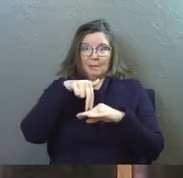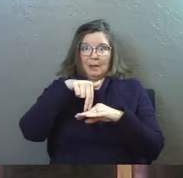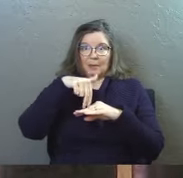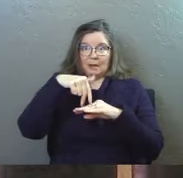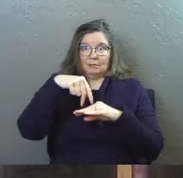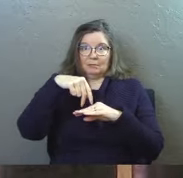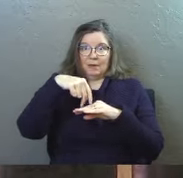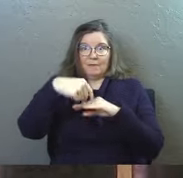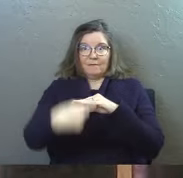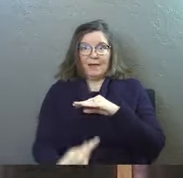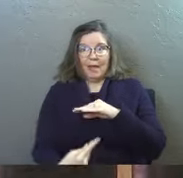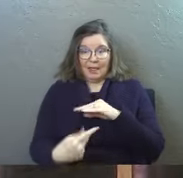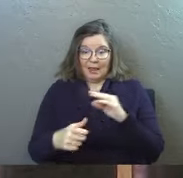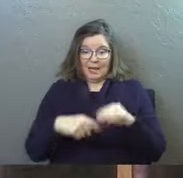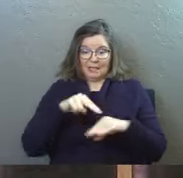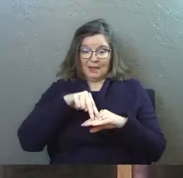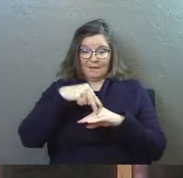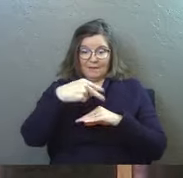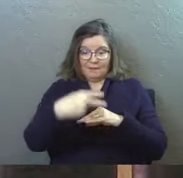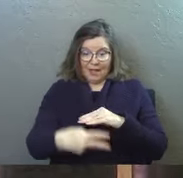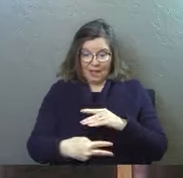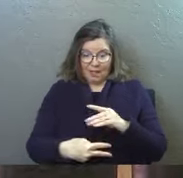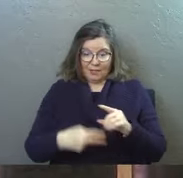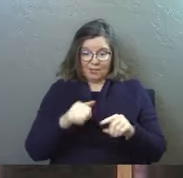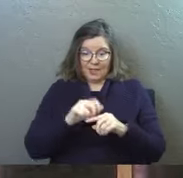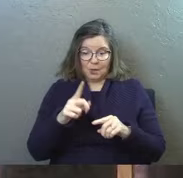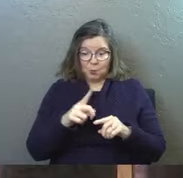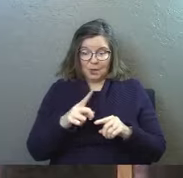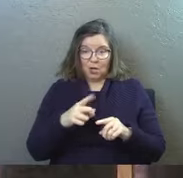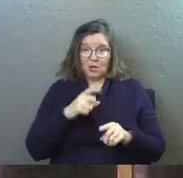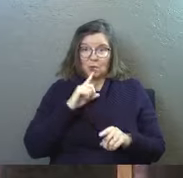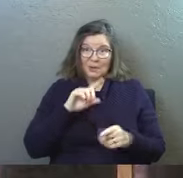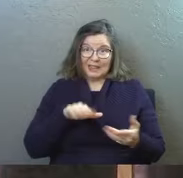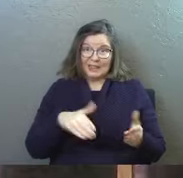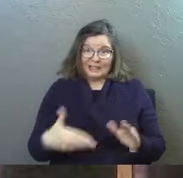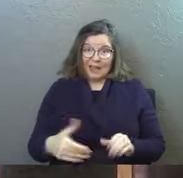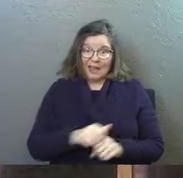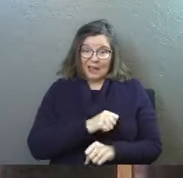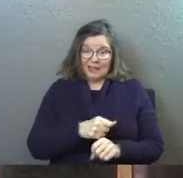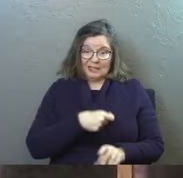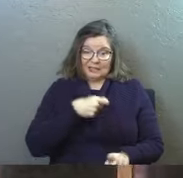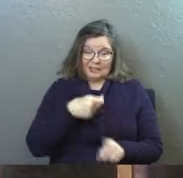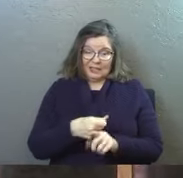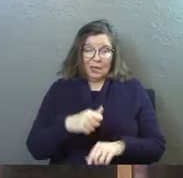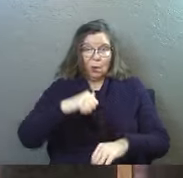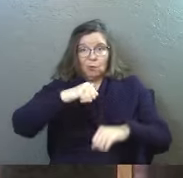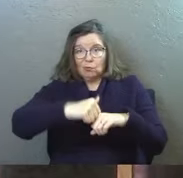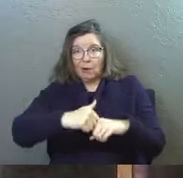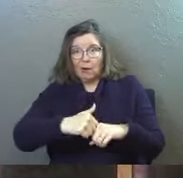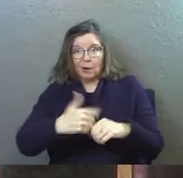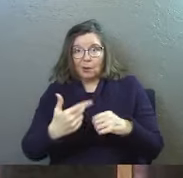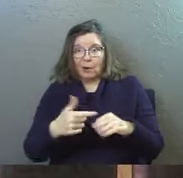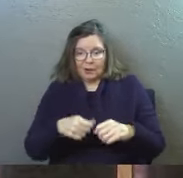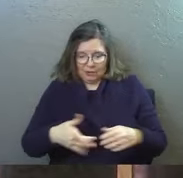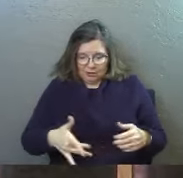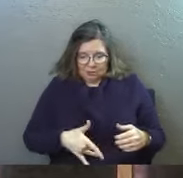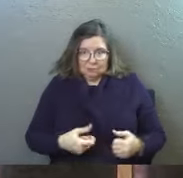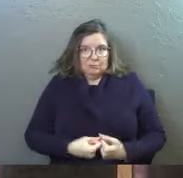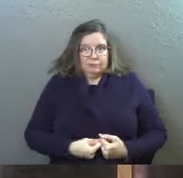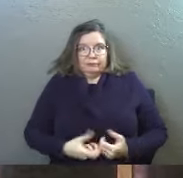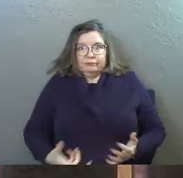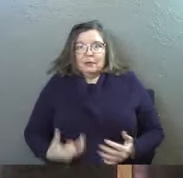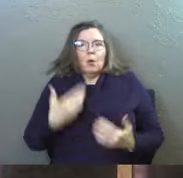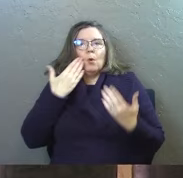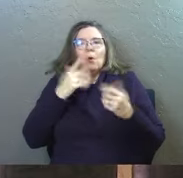fell and as he fell that's where he really died as he fell against rock or stone or whatever it was.